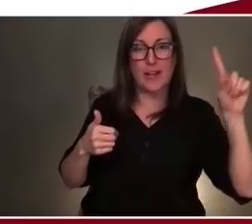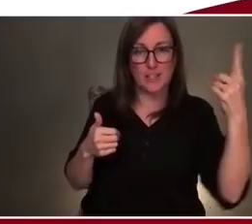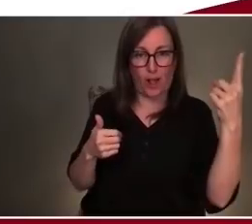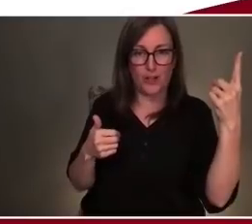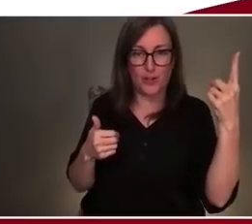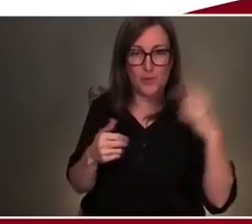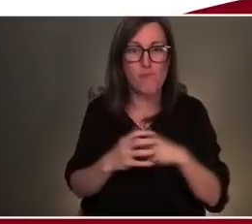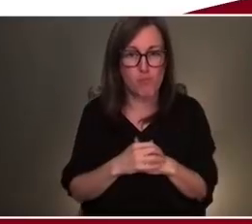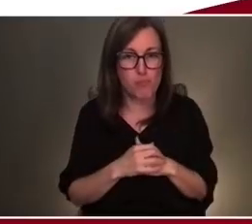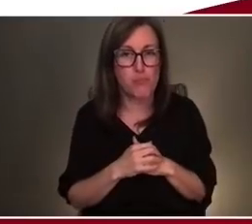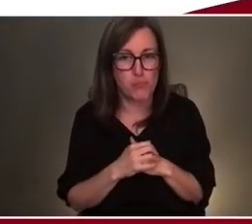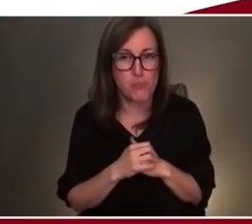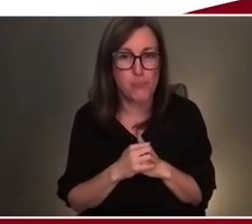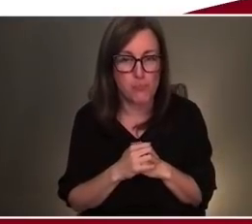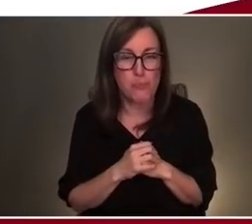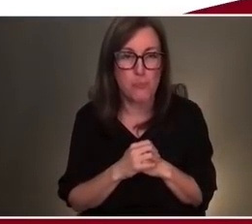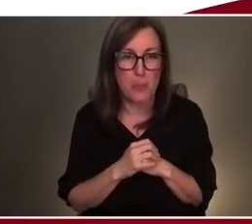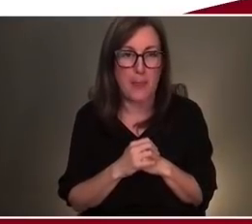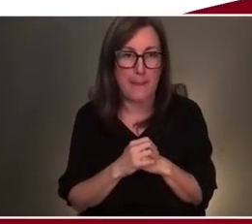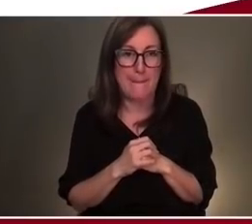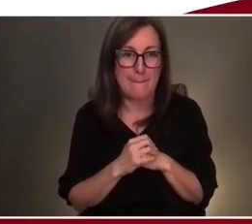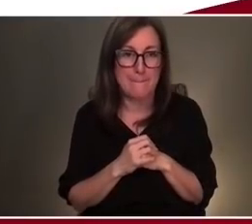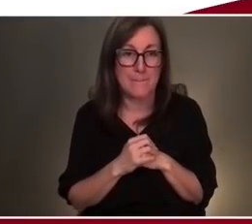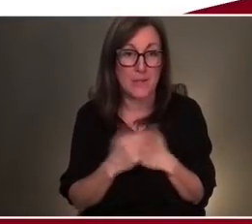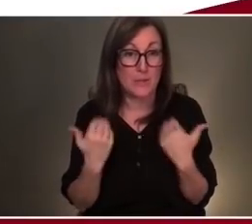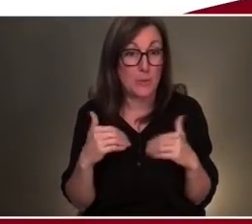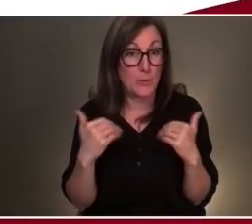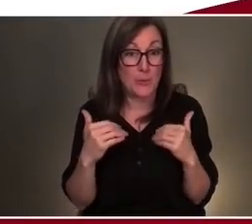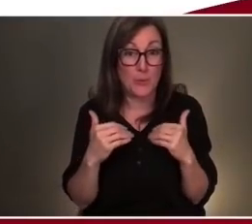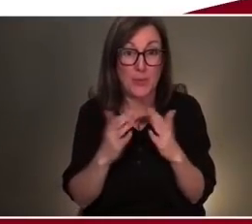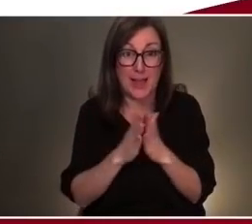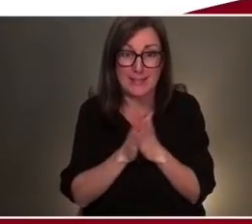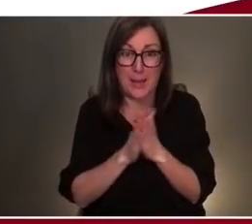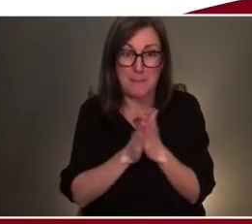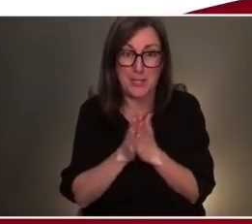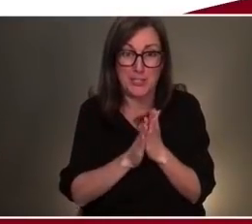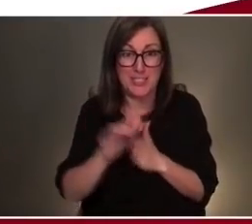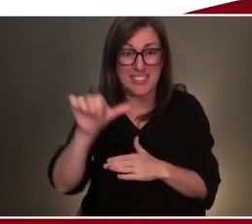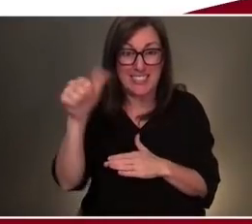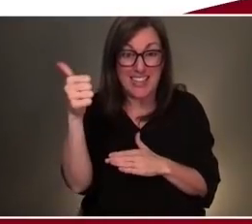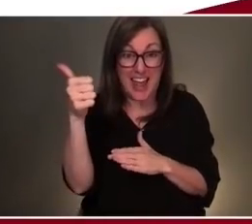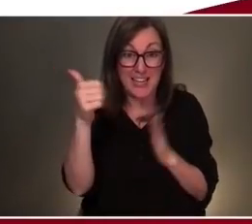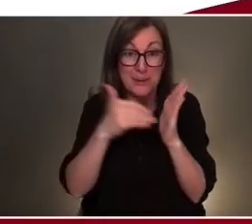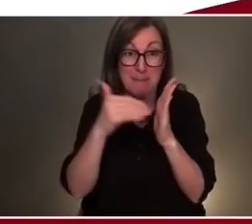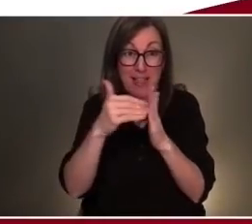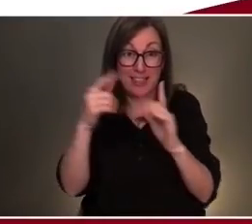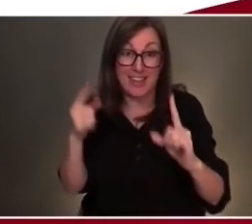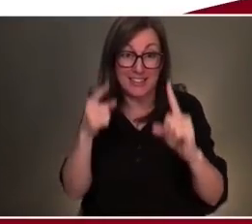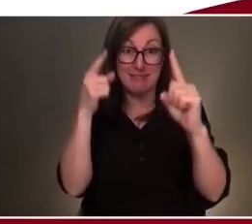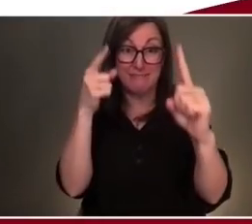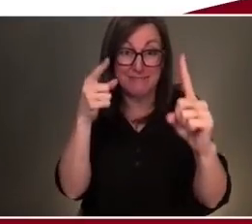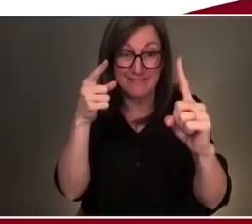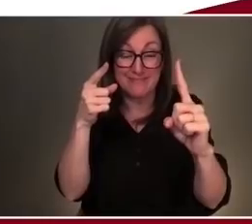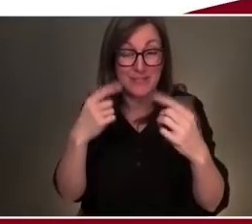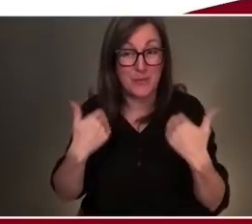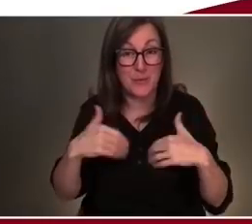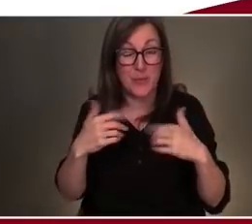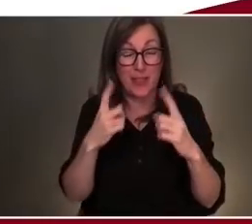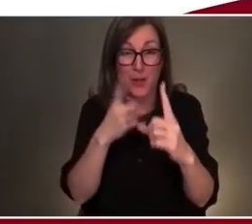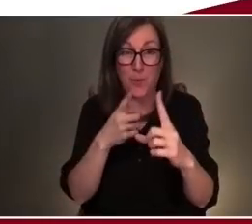very unambitious target of $10 million. And I say very unambitious because I can't imagine